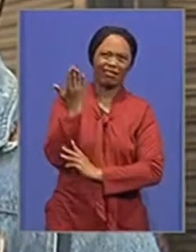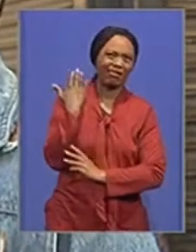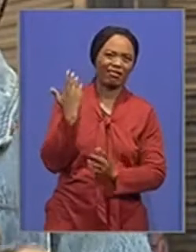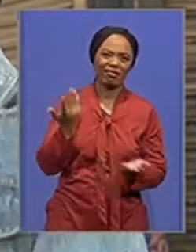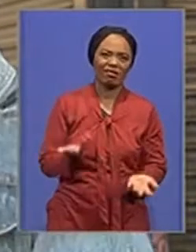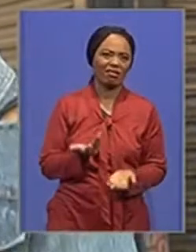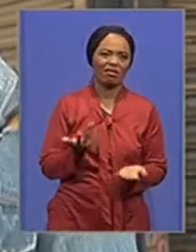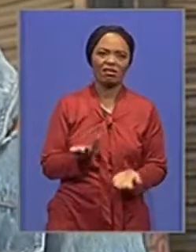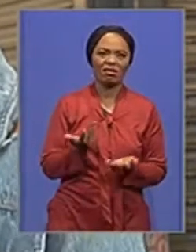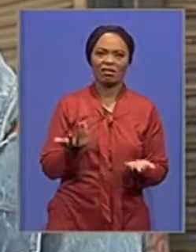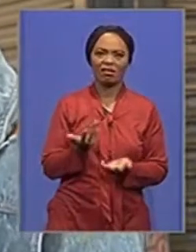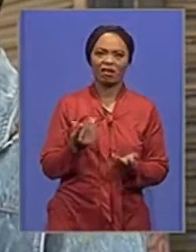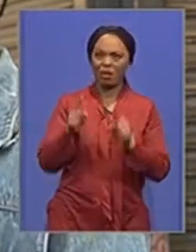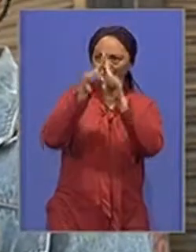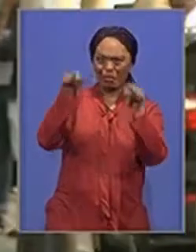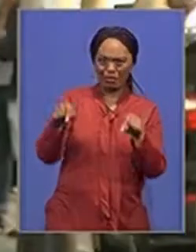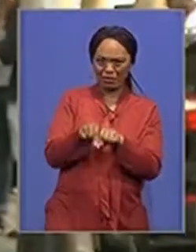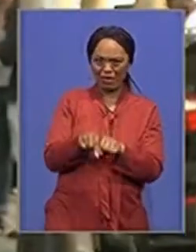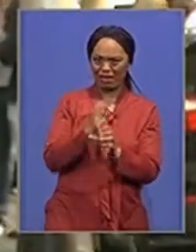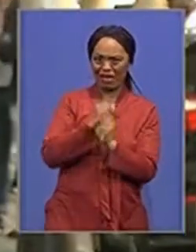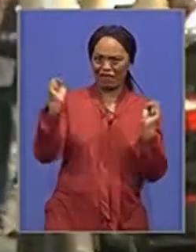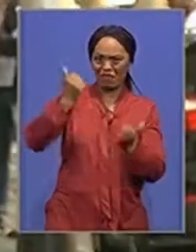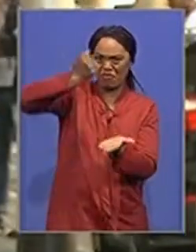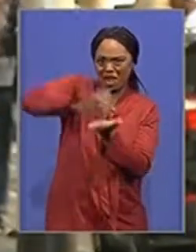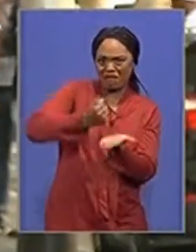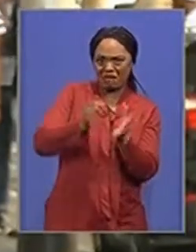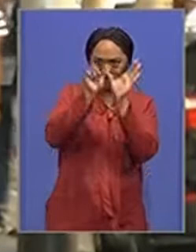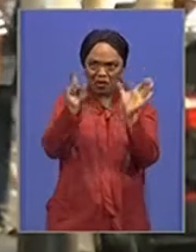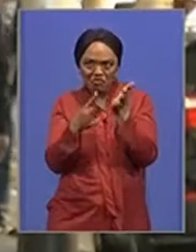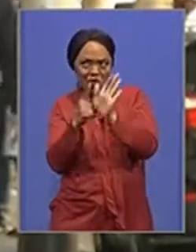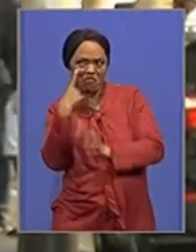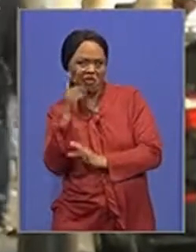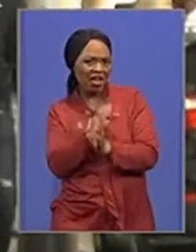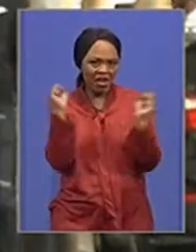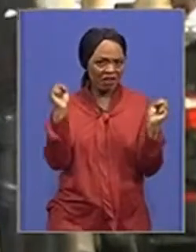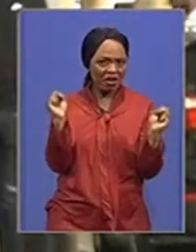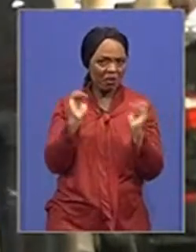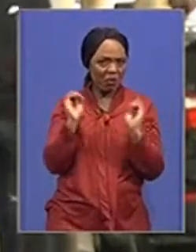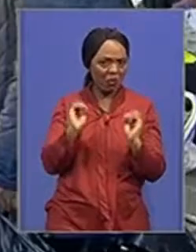there was no passports. It can